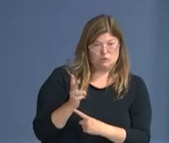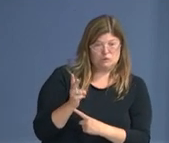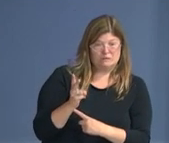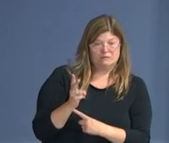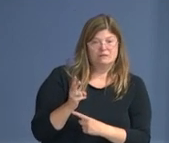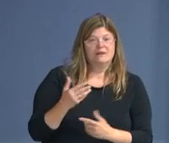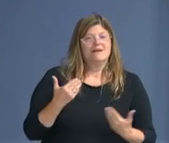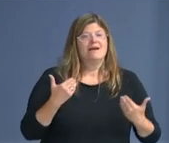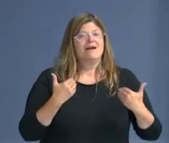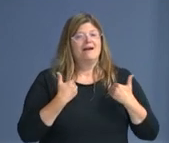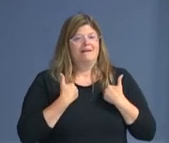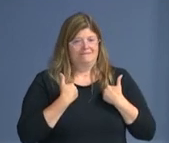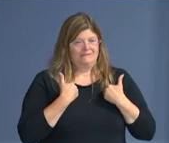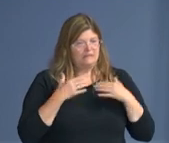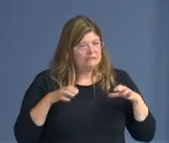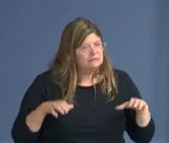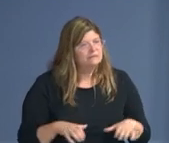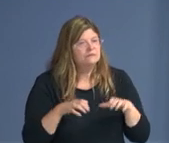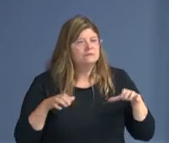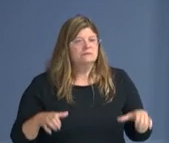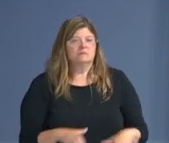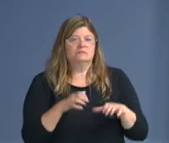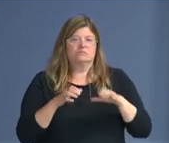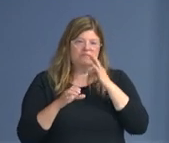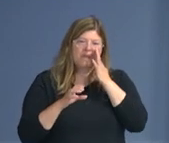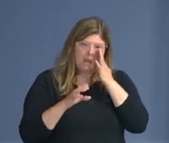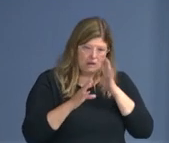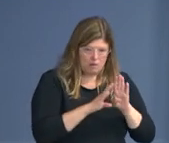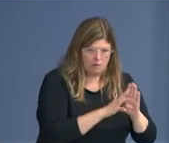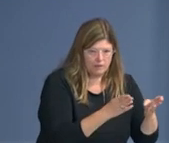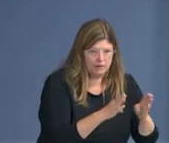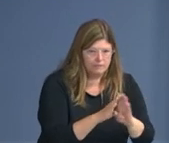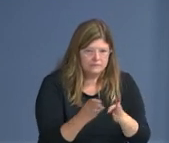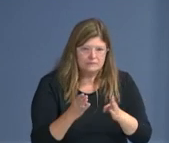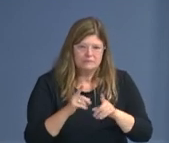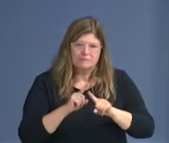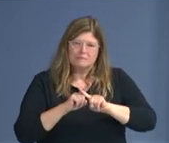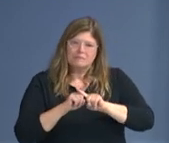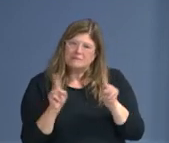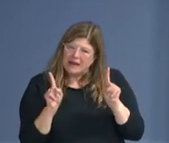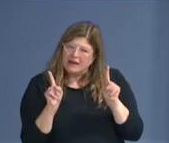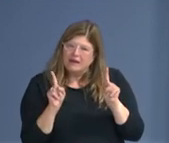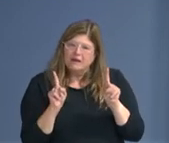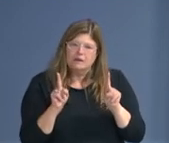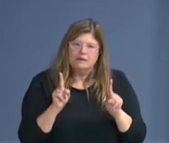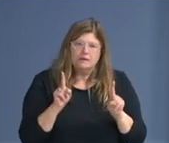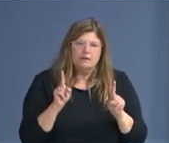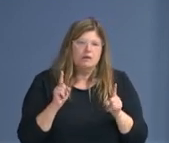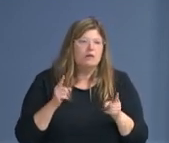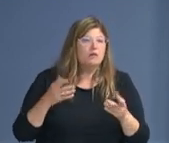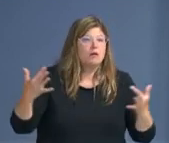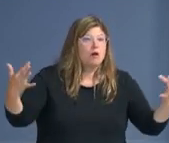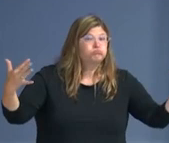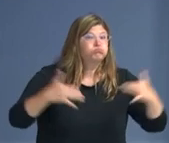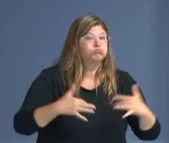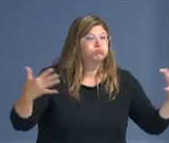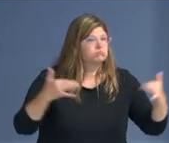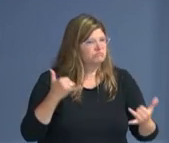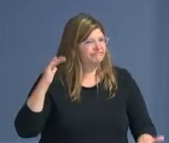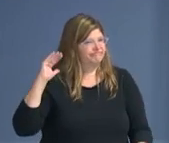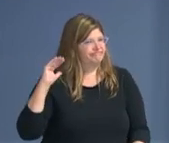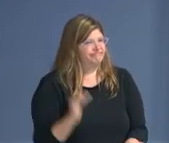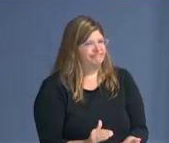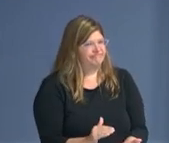attracted tourists or the types of things that would promote tourism in the district. Most of the activities that we have